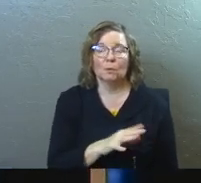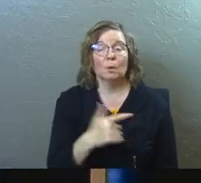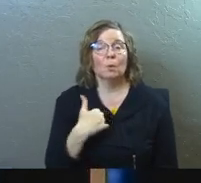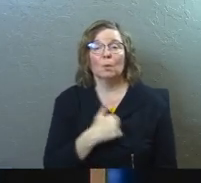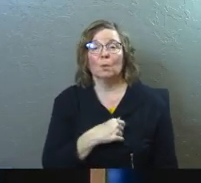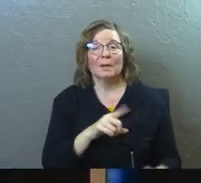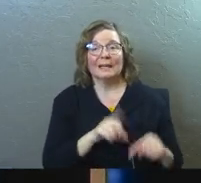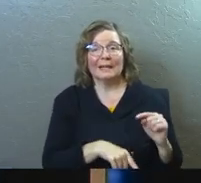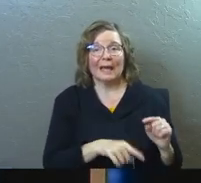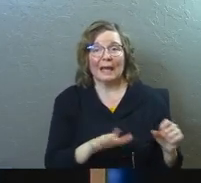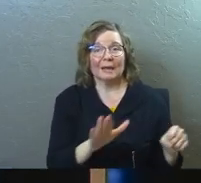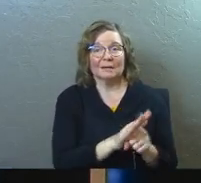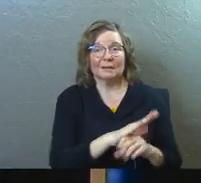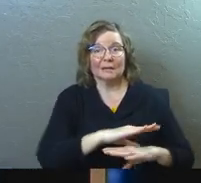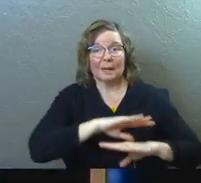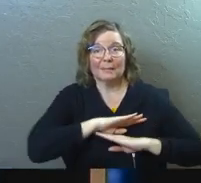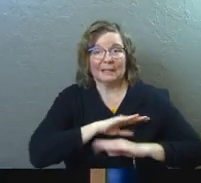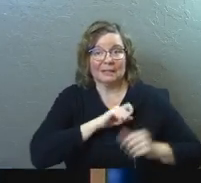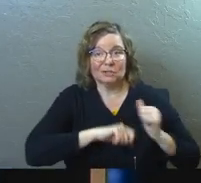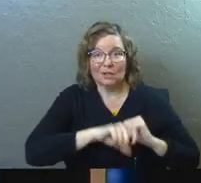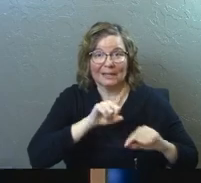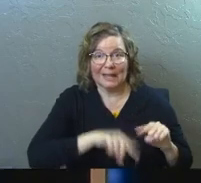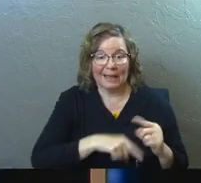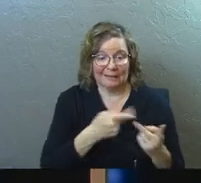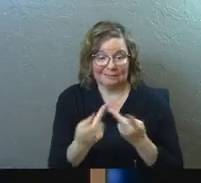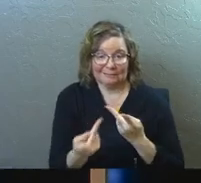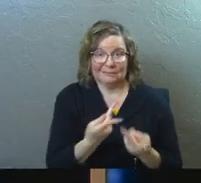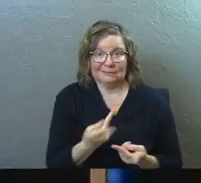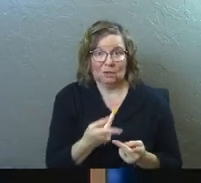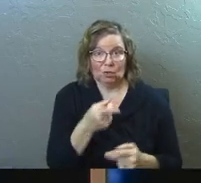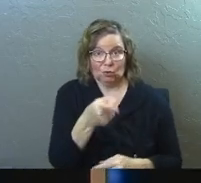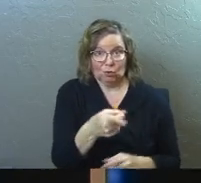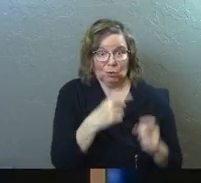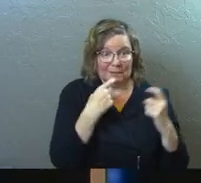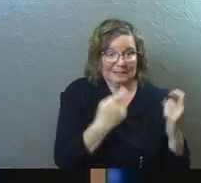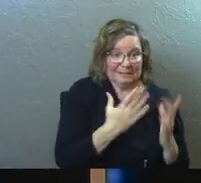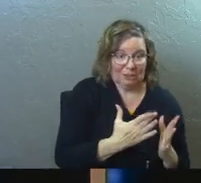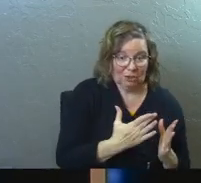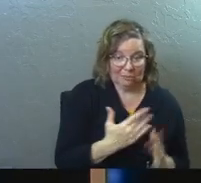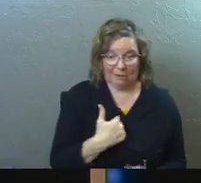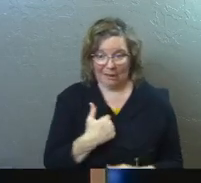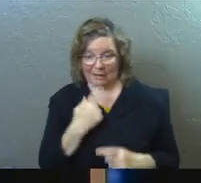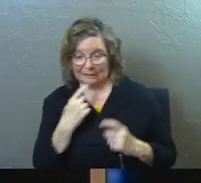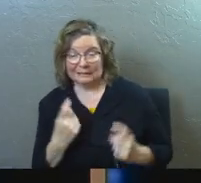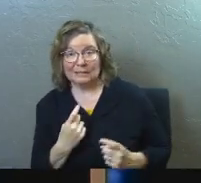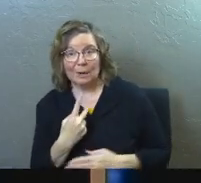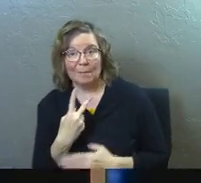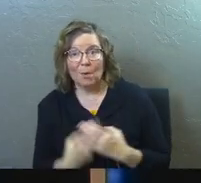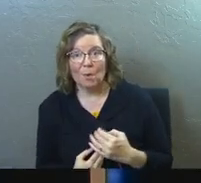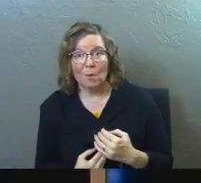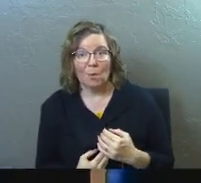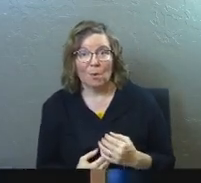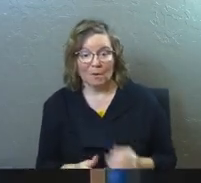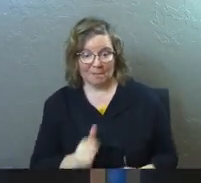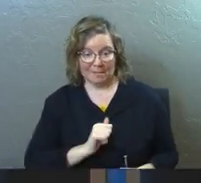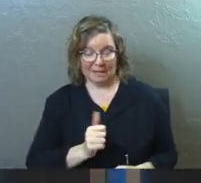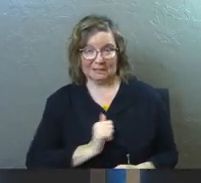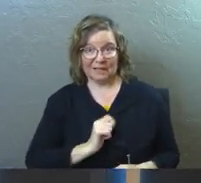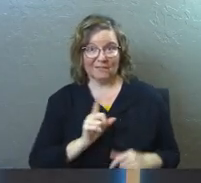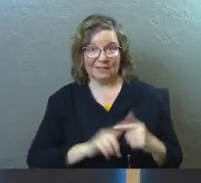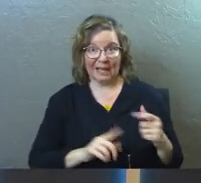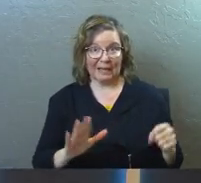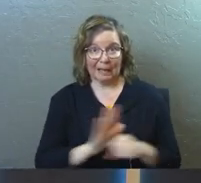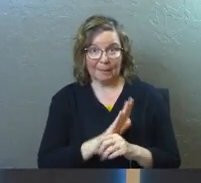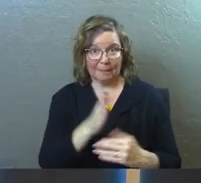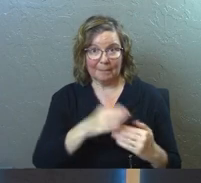We can't complete each other. You're a broken sinner and so are they. And when you came into the marriage